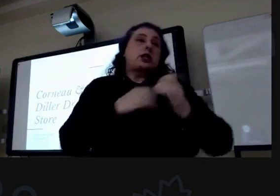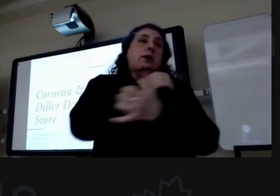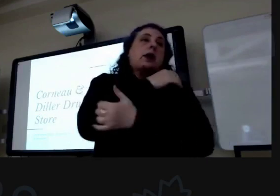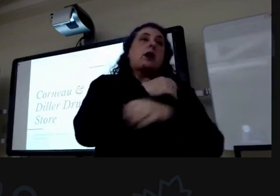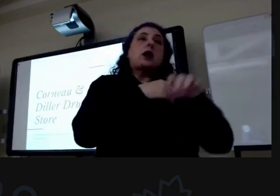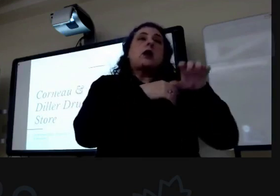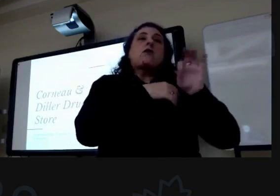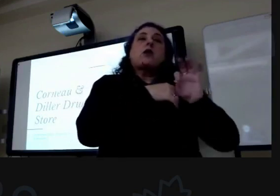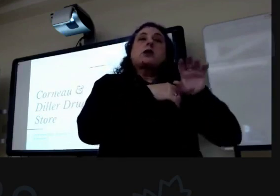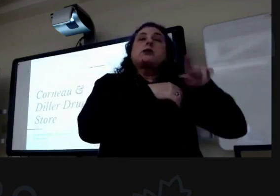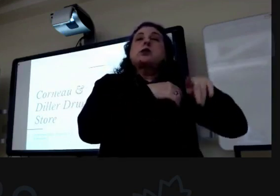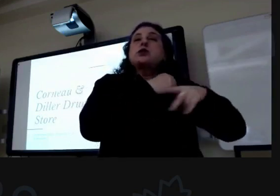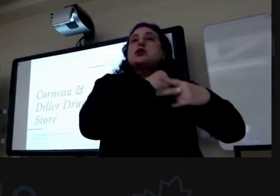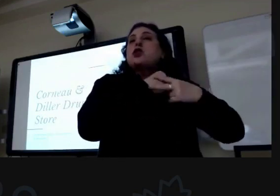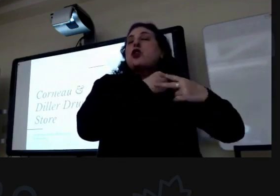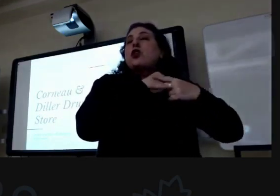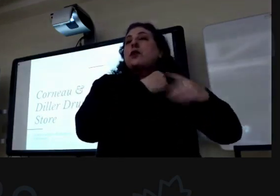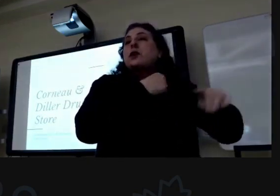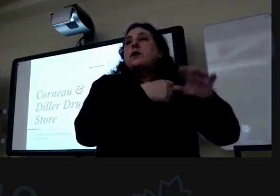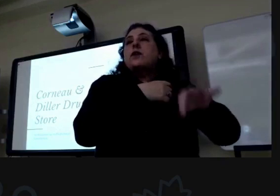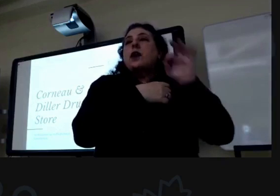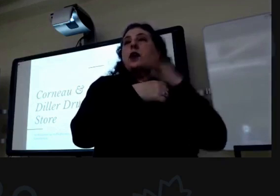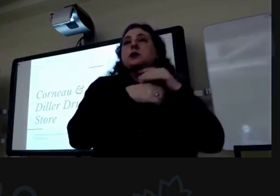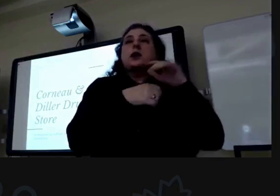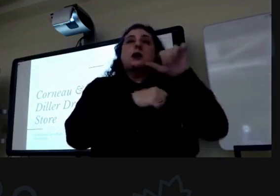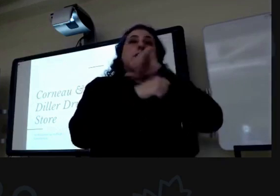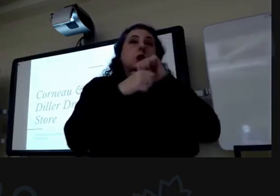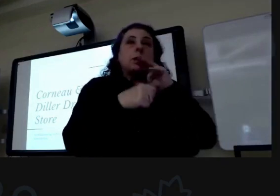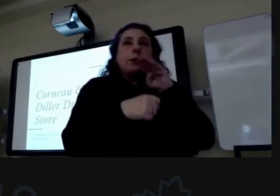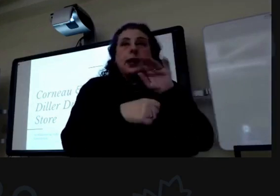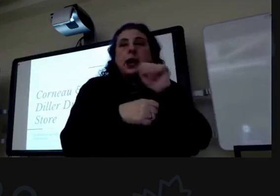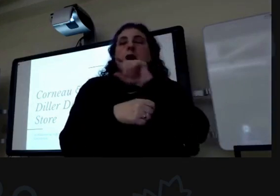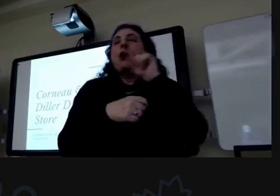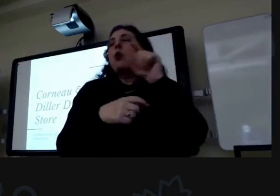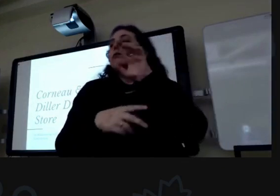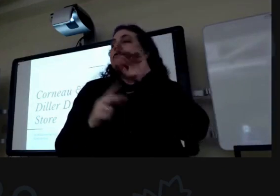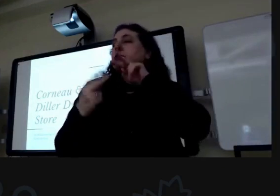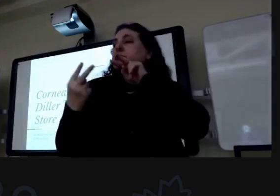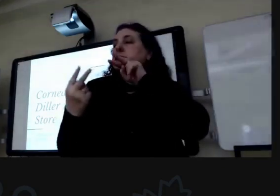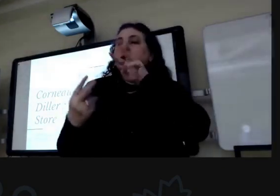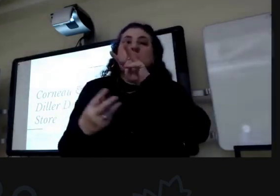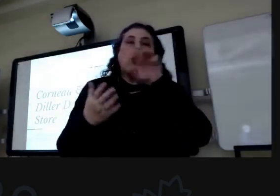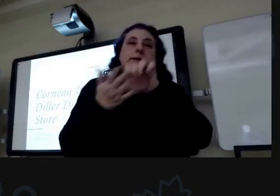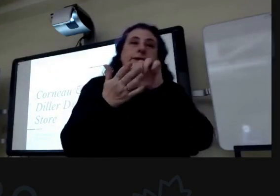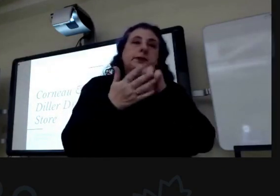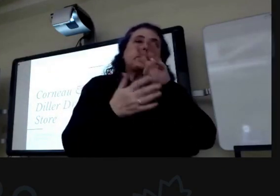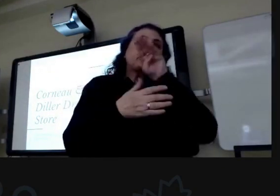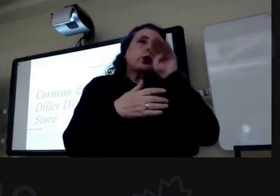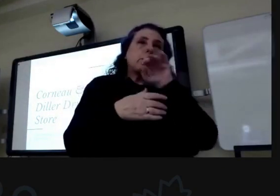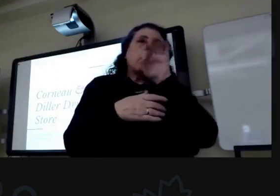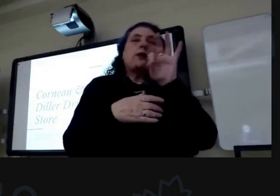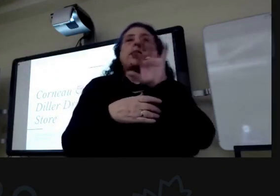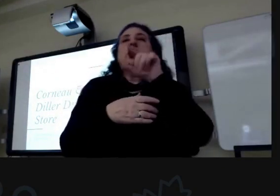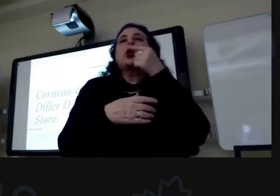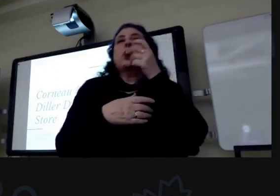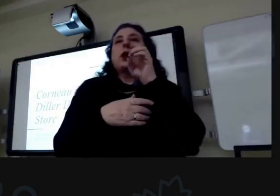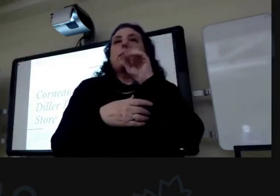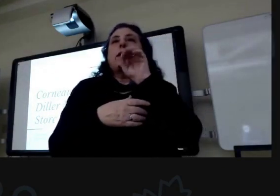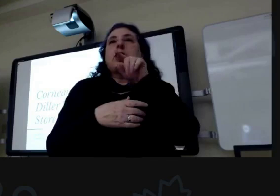county forest preserve district we encourage you to find us on social media or visit our website museum of grand prairie.org or